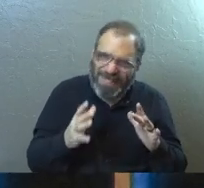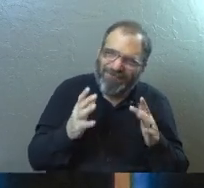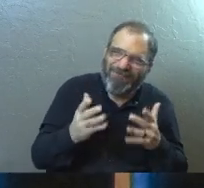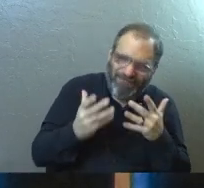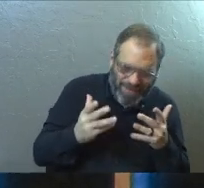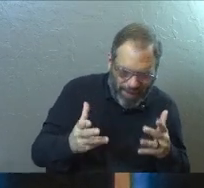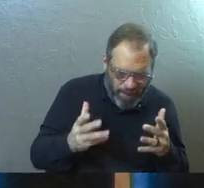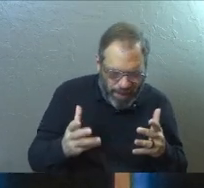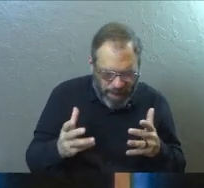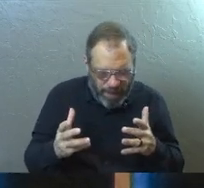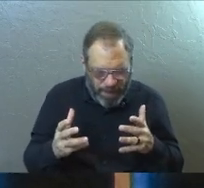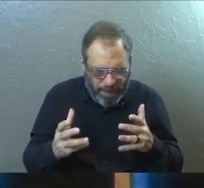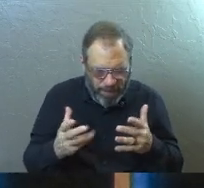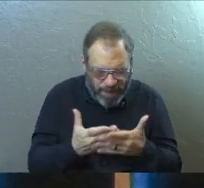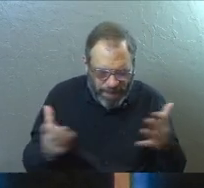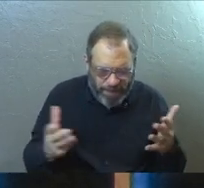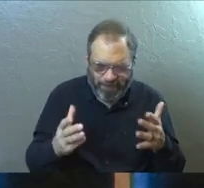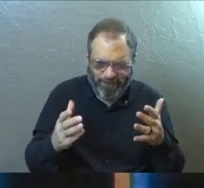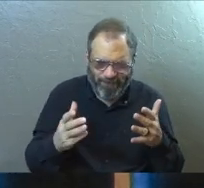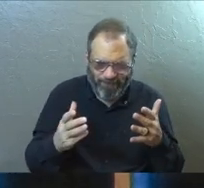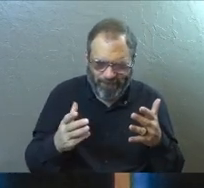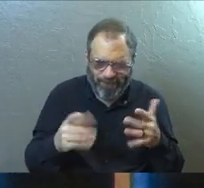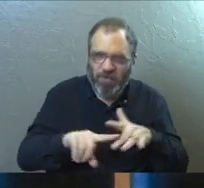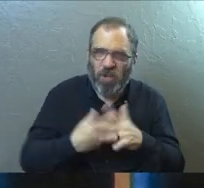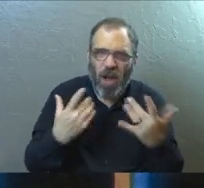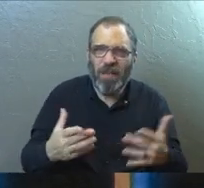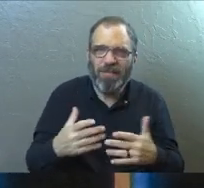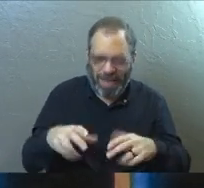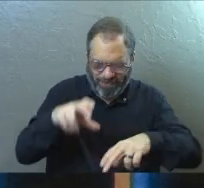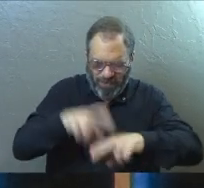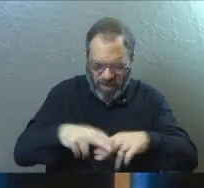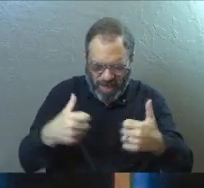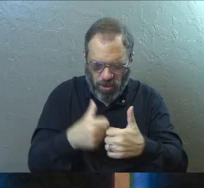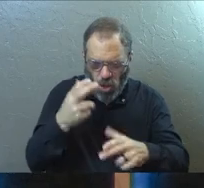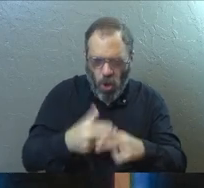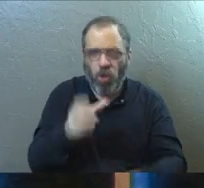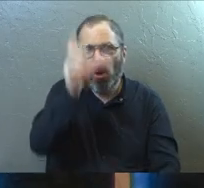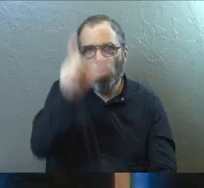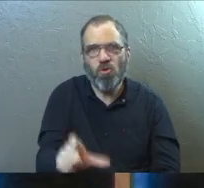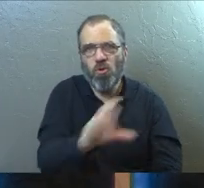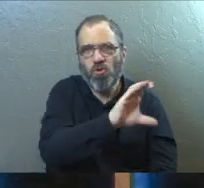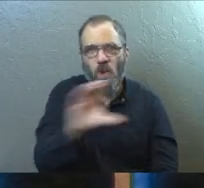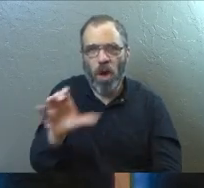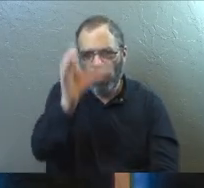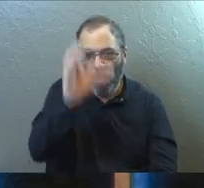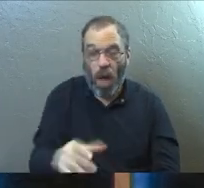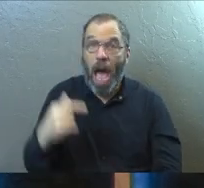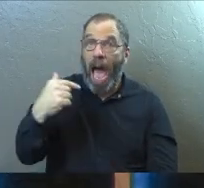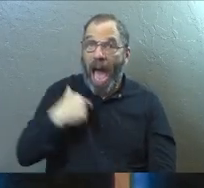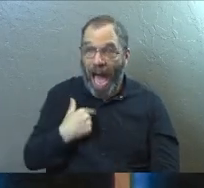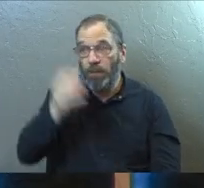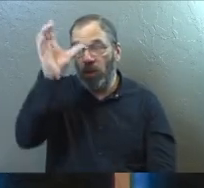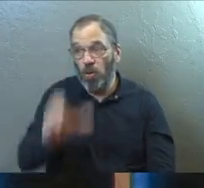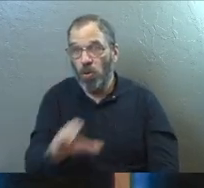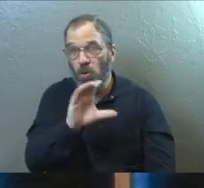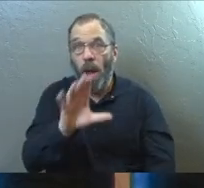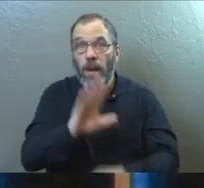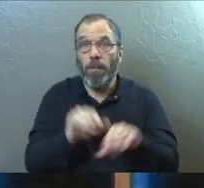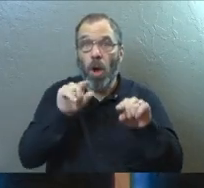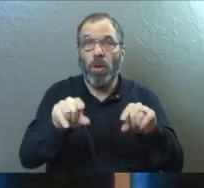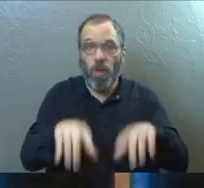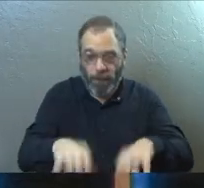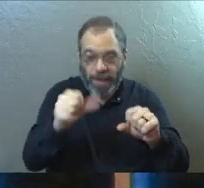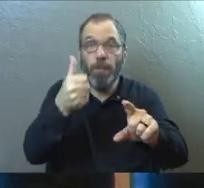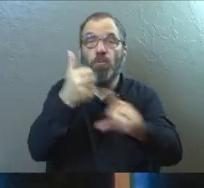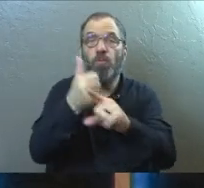instrument of execution, like an electric chair, called a cross. Not only am I going to the cross, but I'm calling you